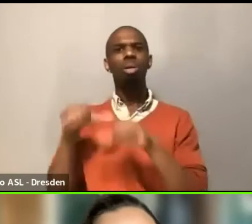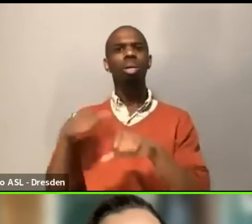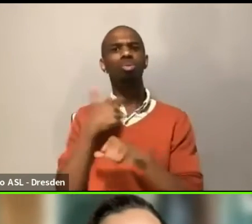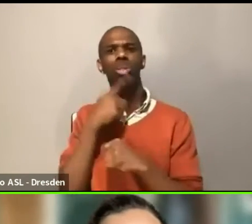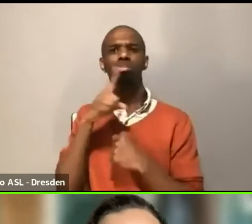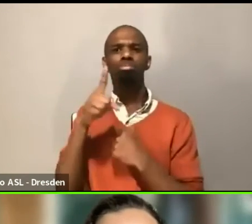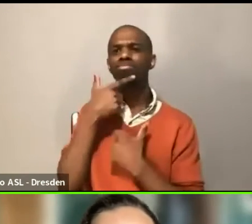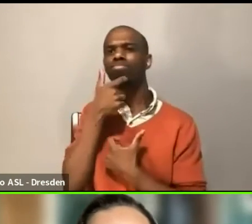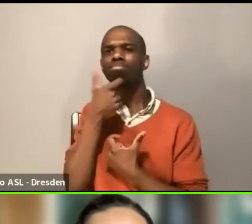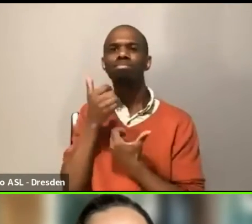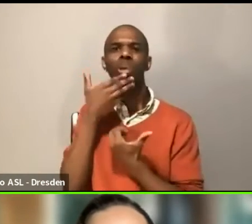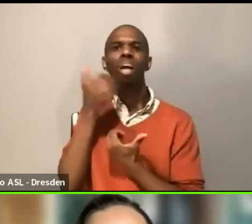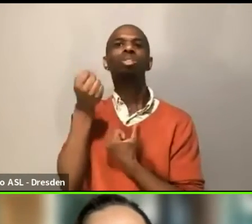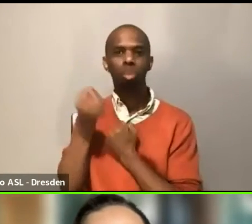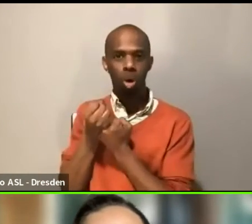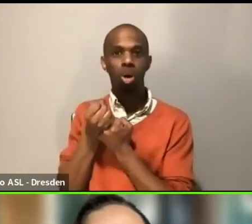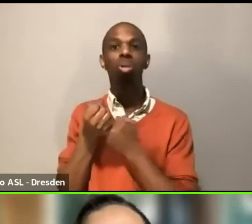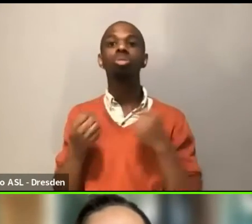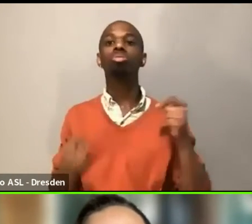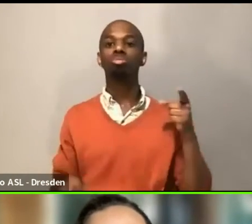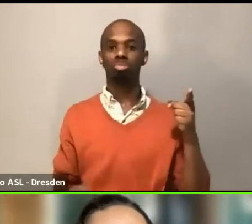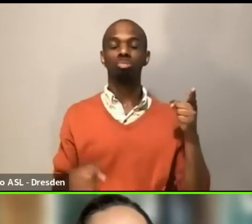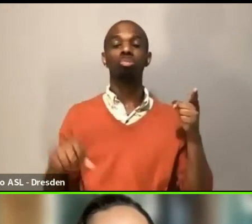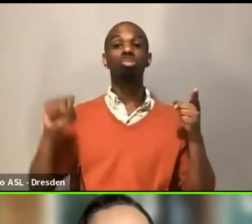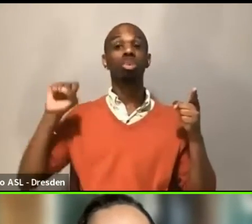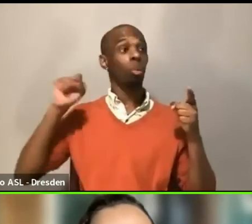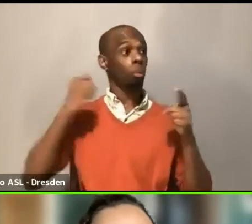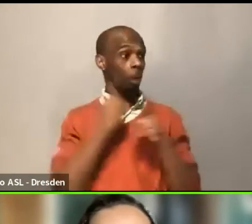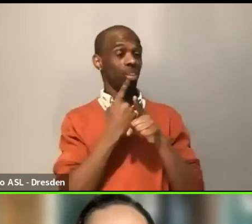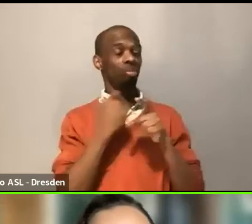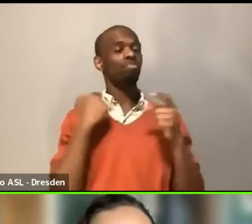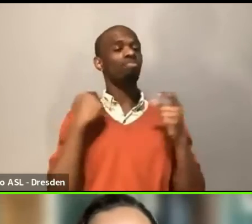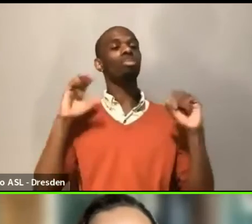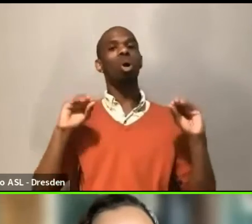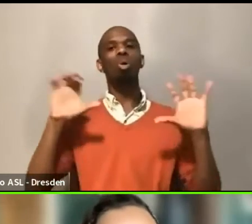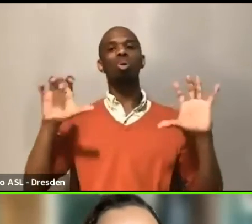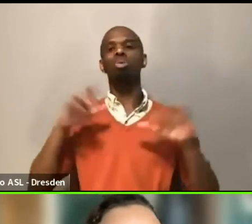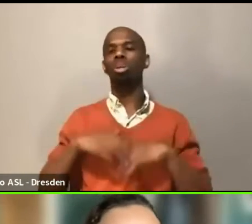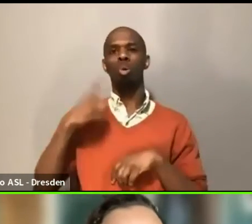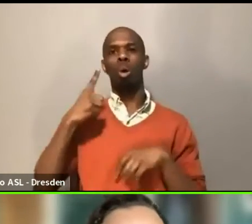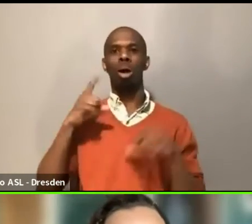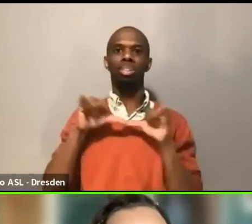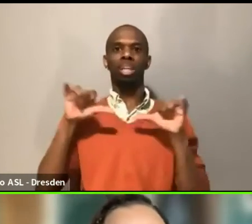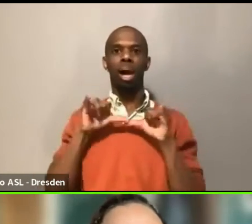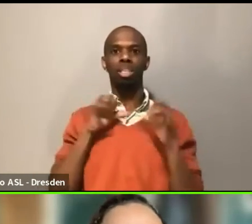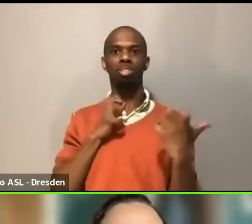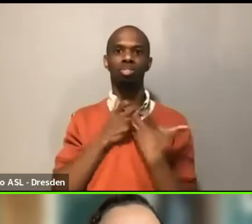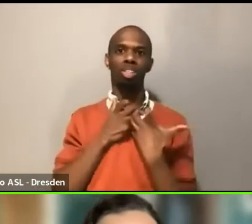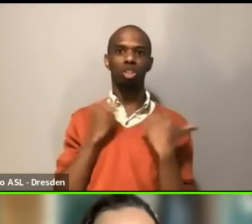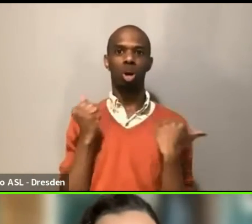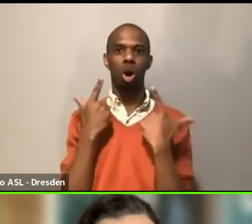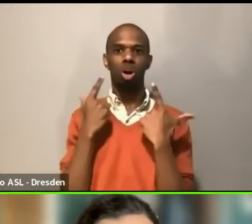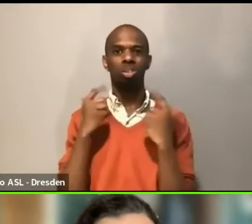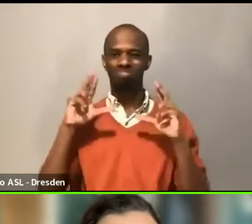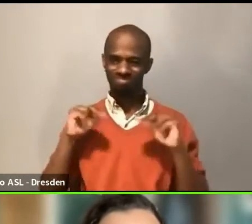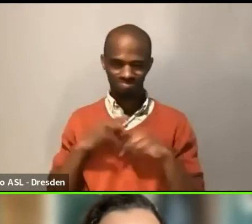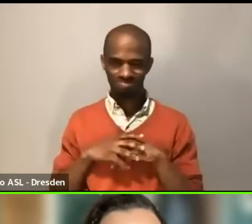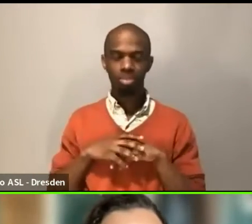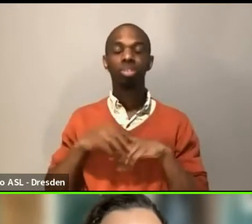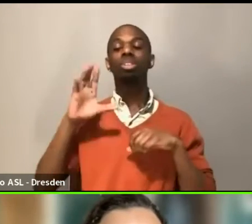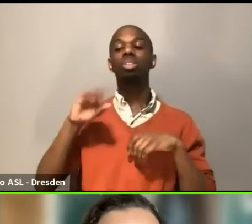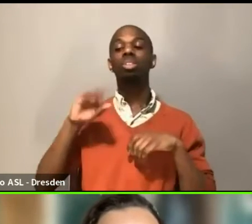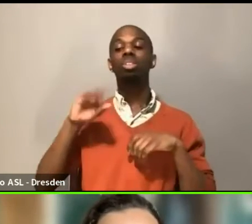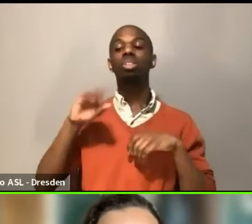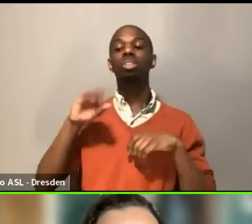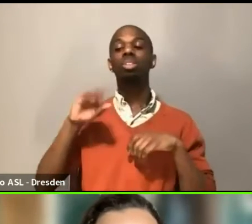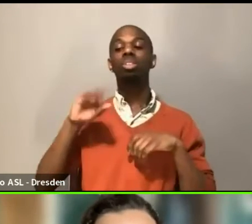not going to be a one size fit all, right? So the people in the session, for example, there are organizations that I don't, you know, like there's a big range of organizations, right?